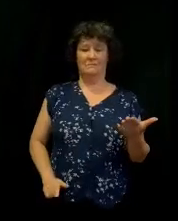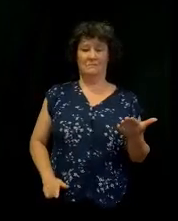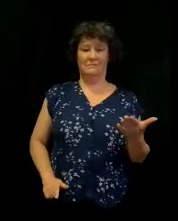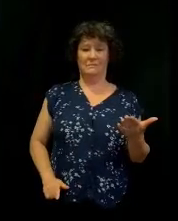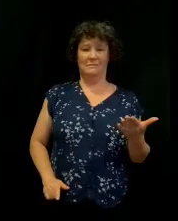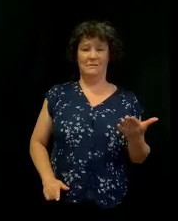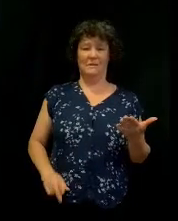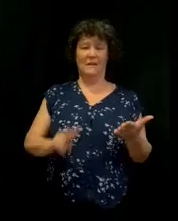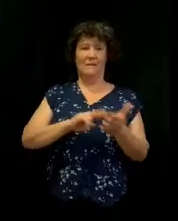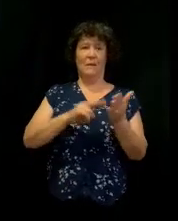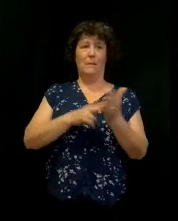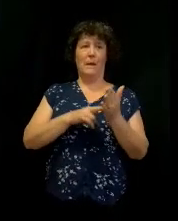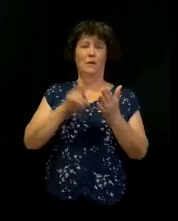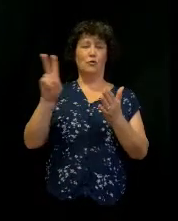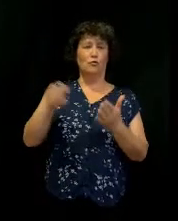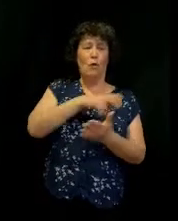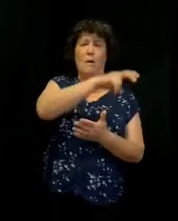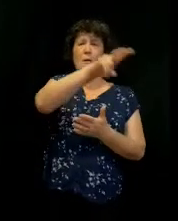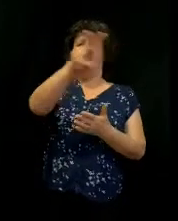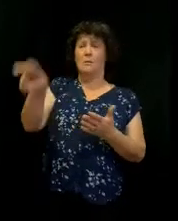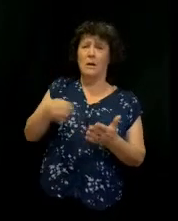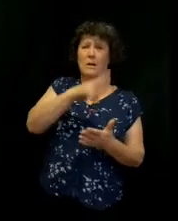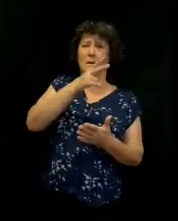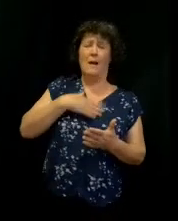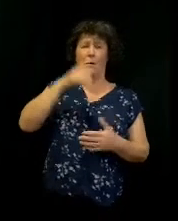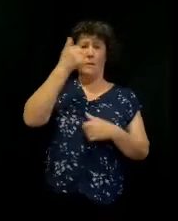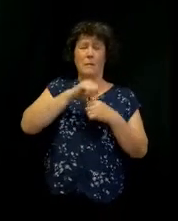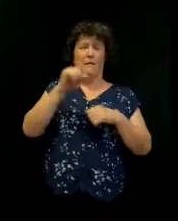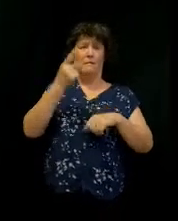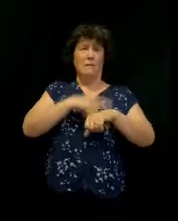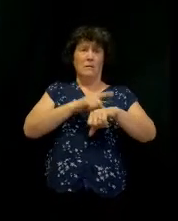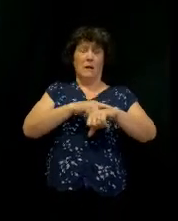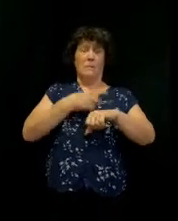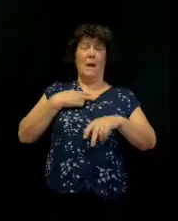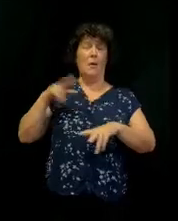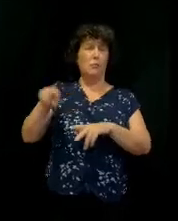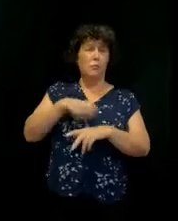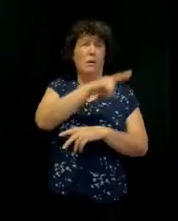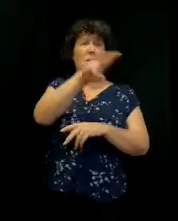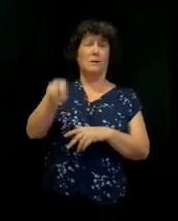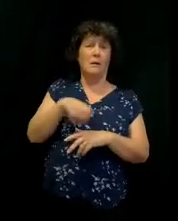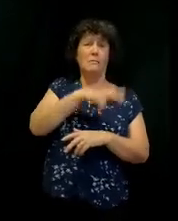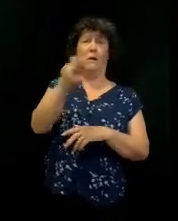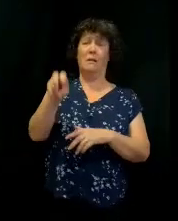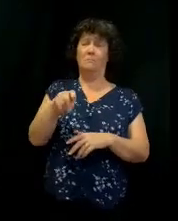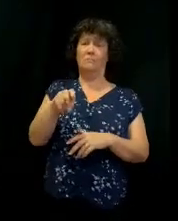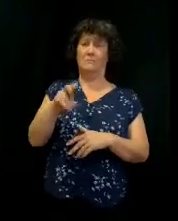If it means taking a lap. I remember the first time I ever ran. I took a lap.